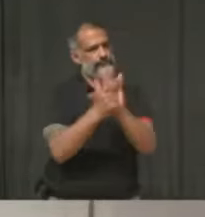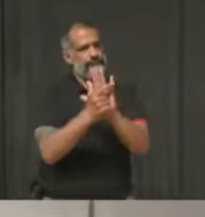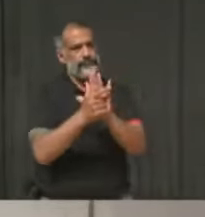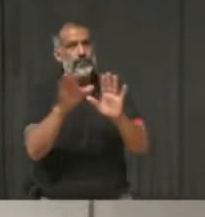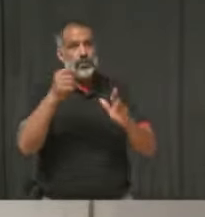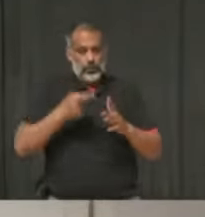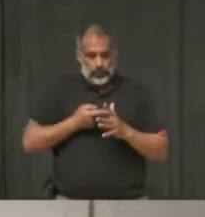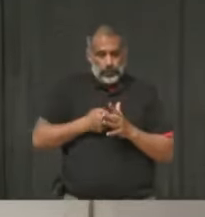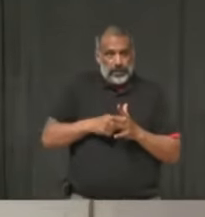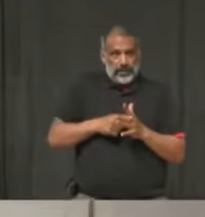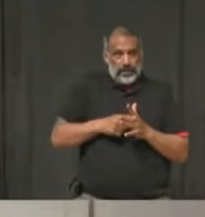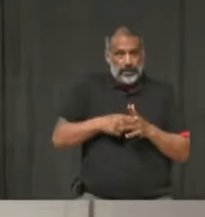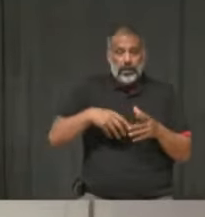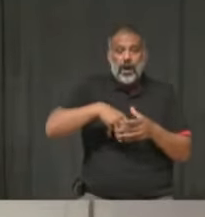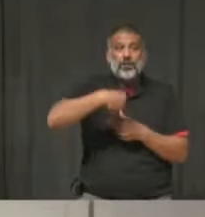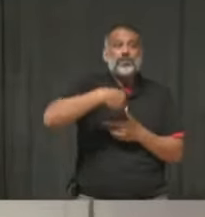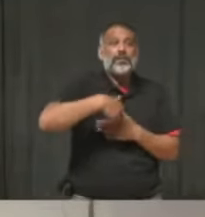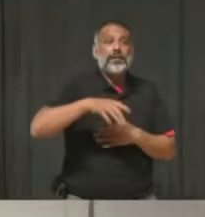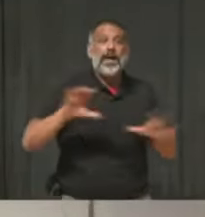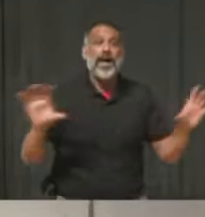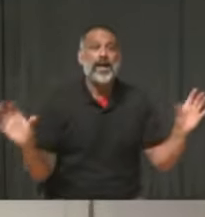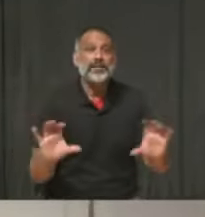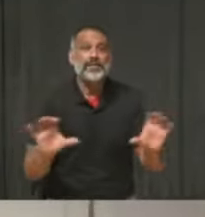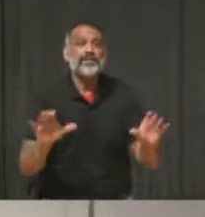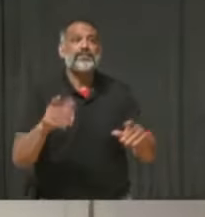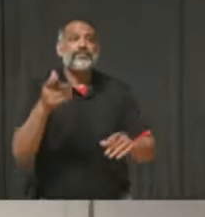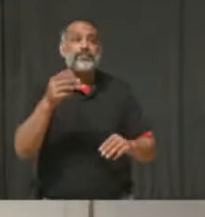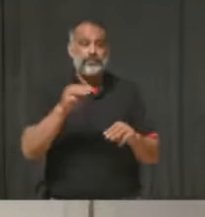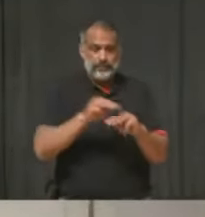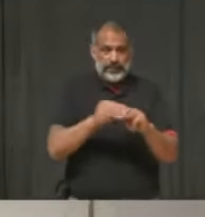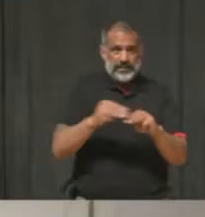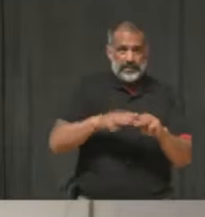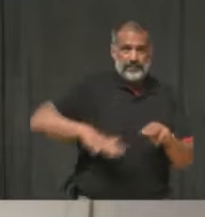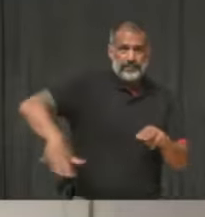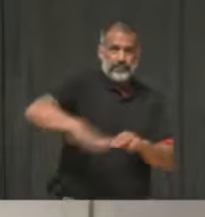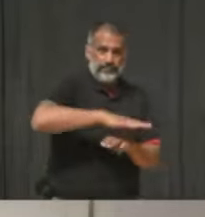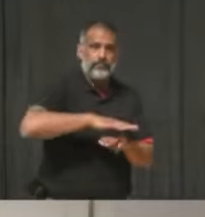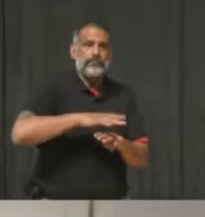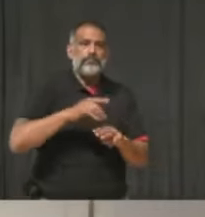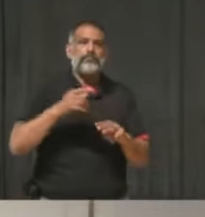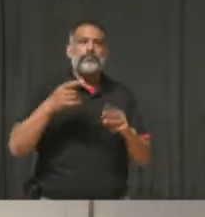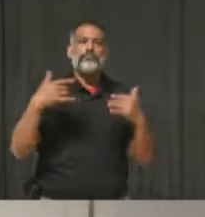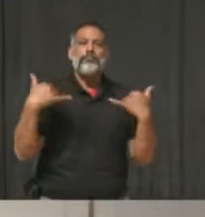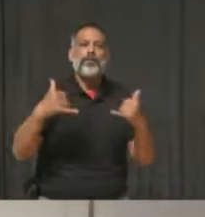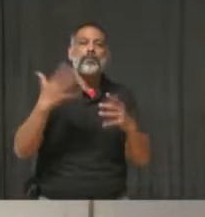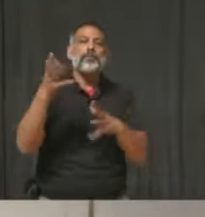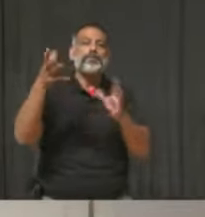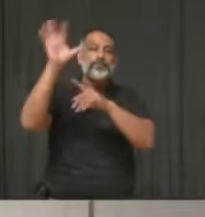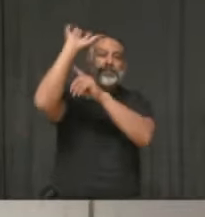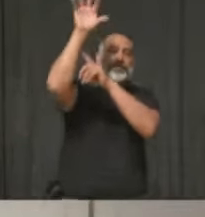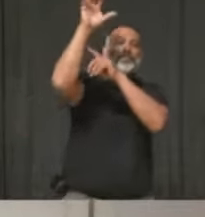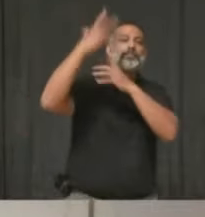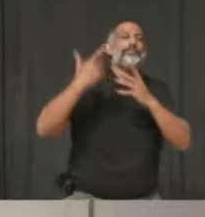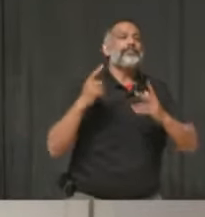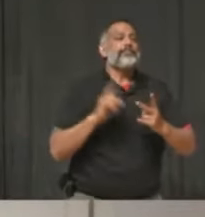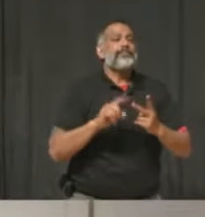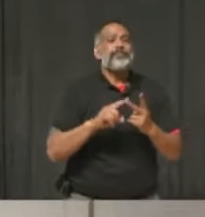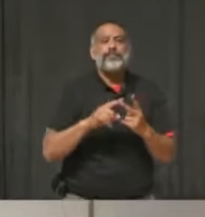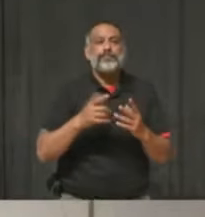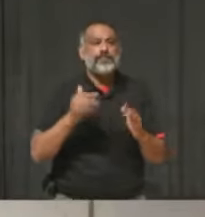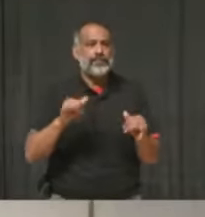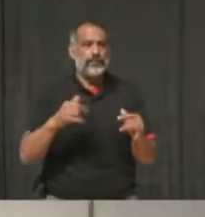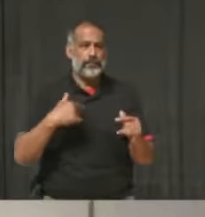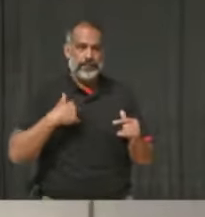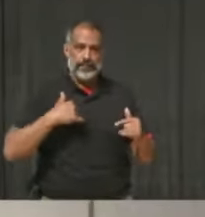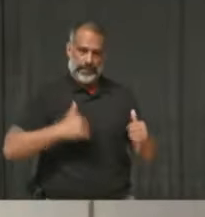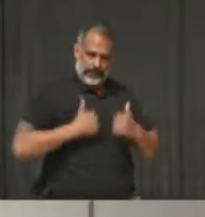Toronto, that people like me end up in Peel to play basketball or something else and we don't want that. You know,